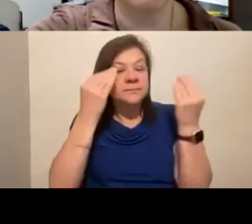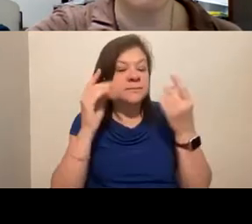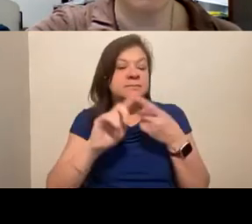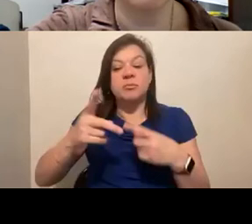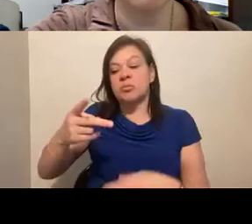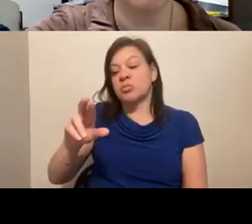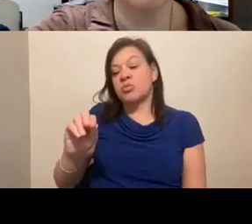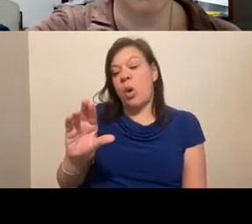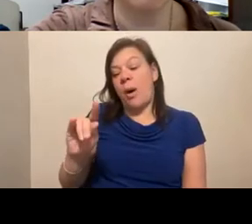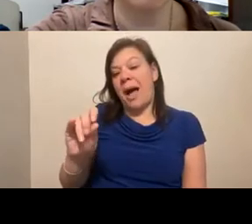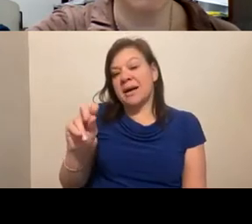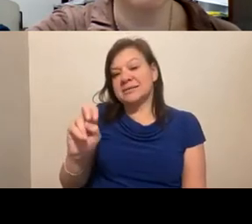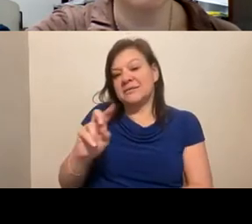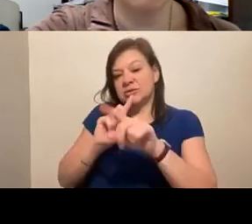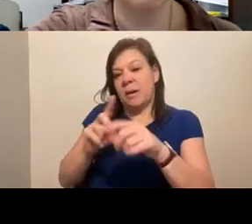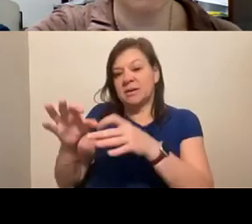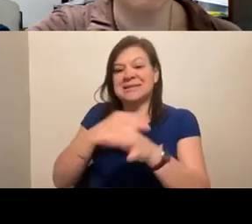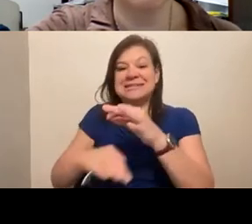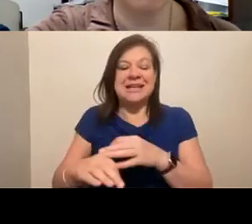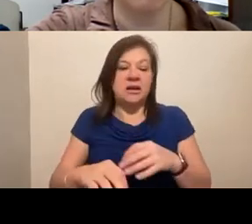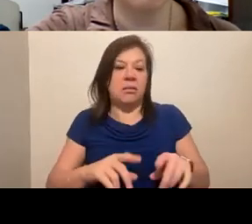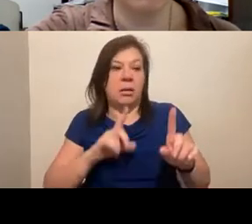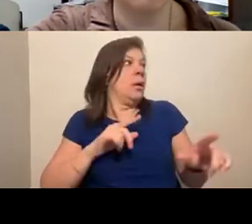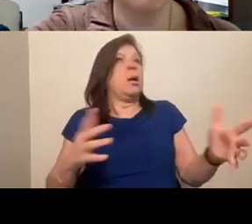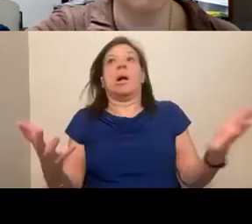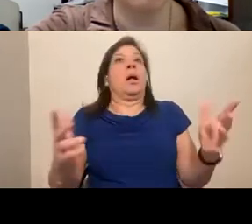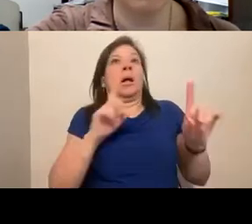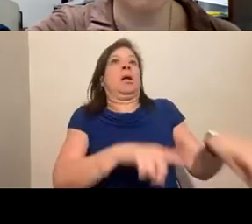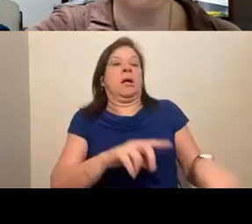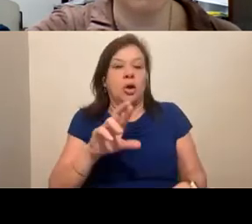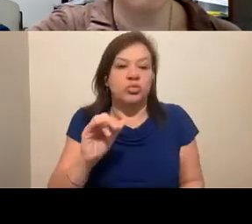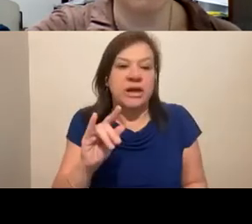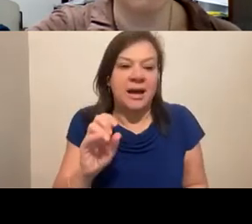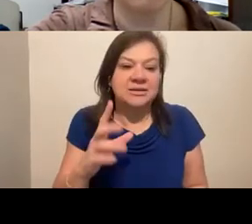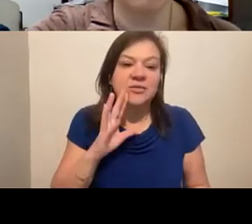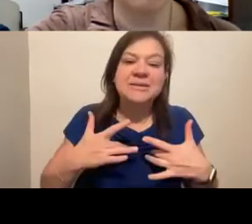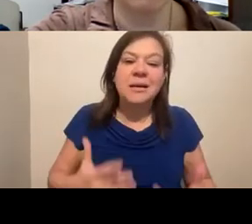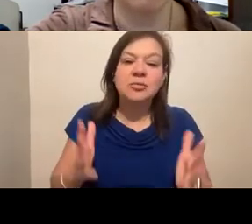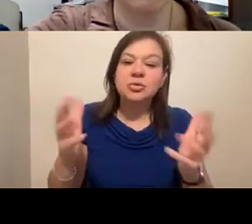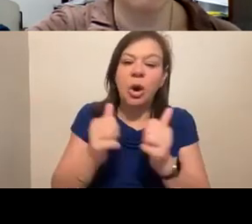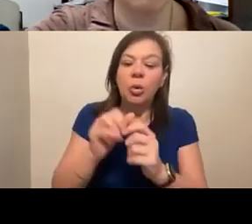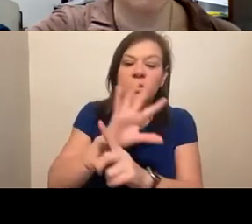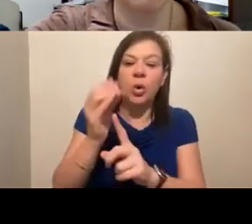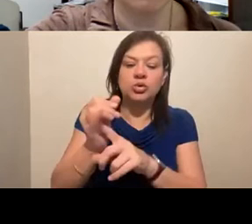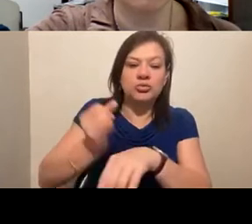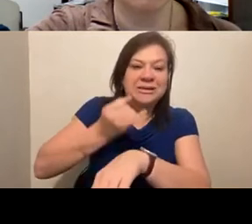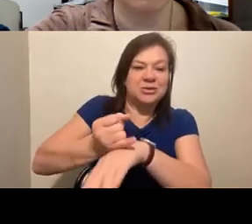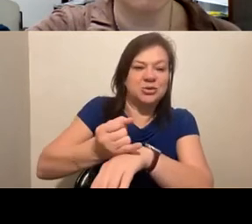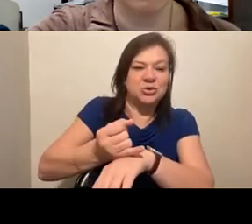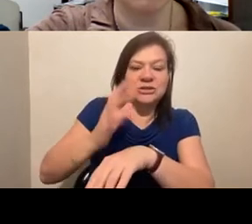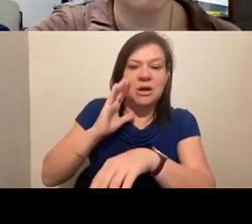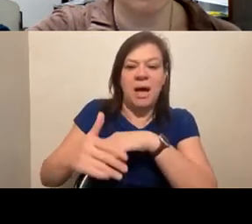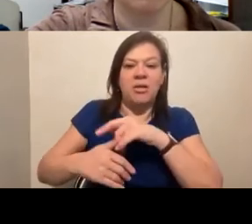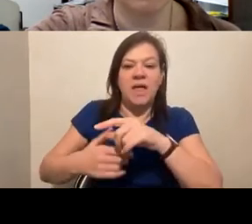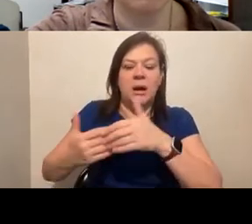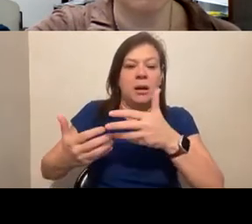stance, rather than being reactive, how many times are we always talking to cultural institutions about that very step to